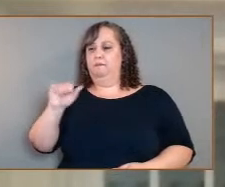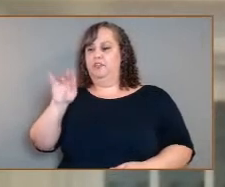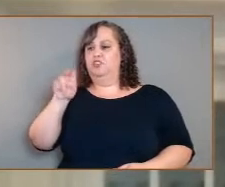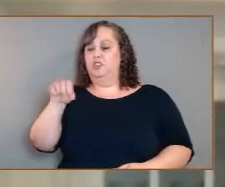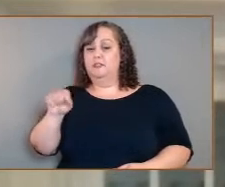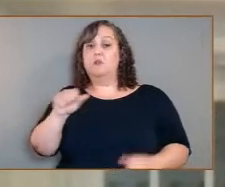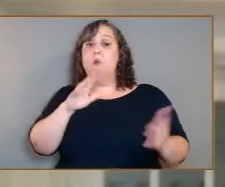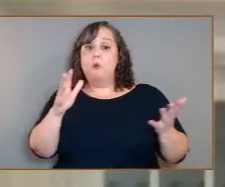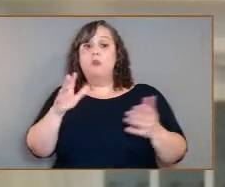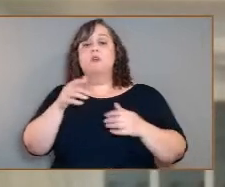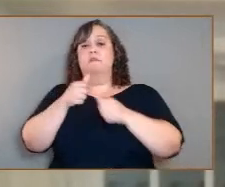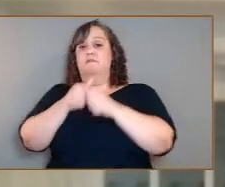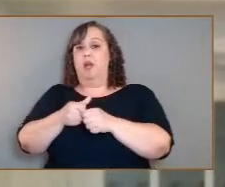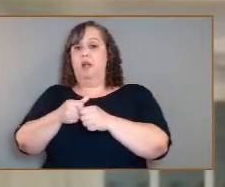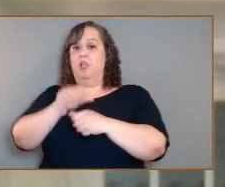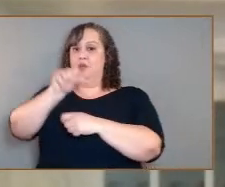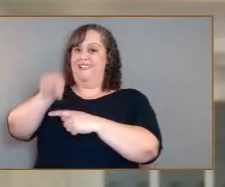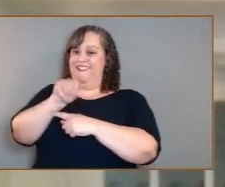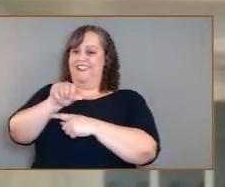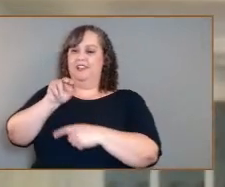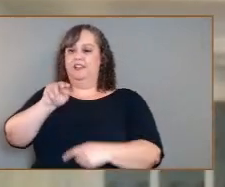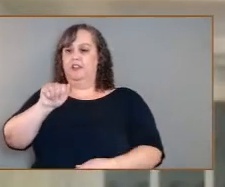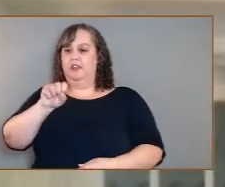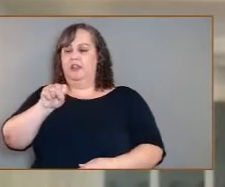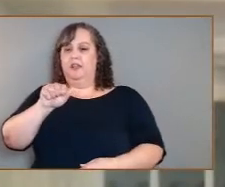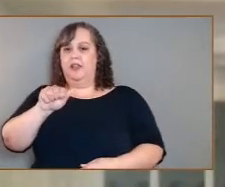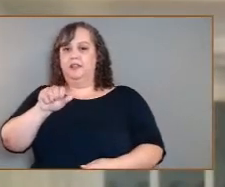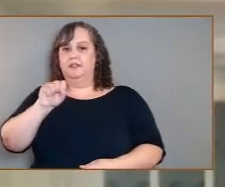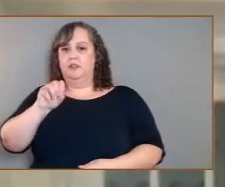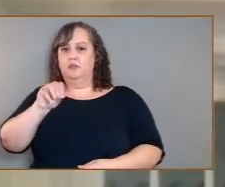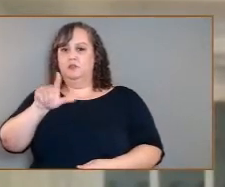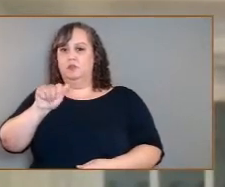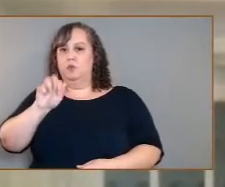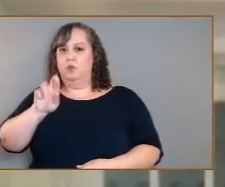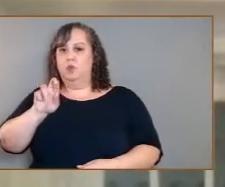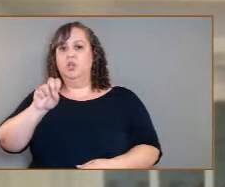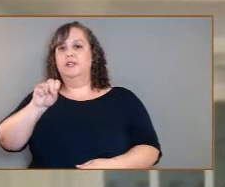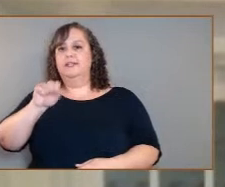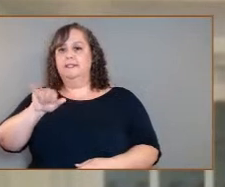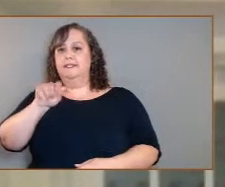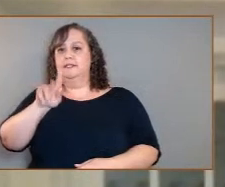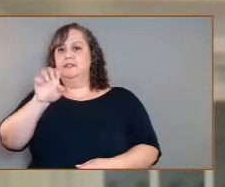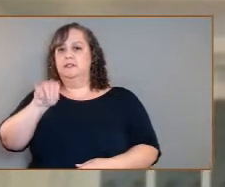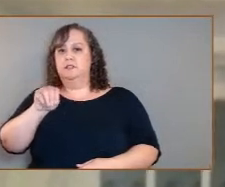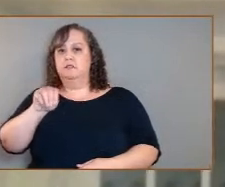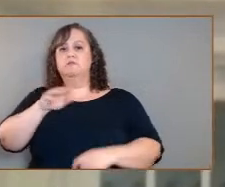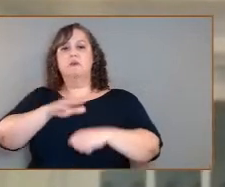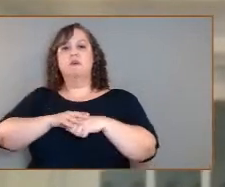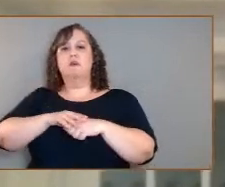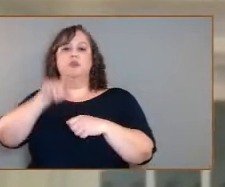solar system on Facebook, Twitter, and Instagram. Until next time, I'm Karen Fox.